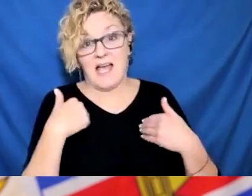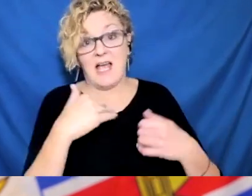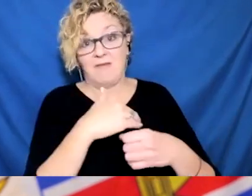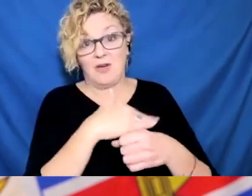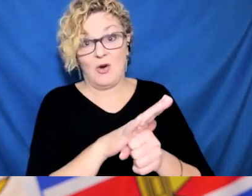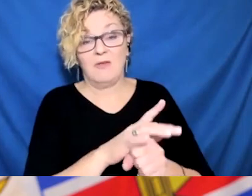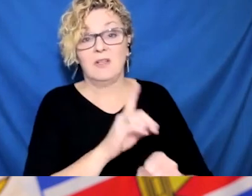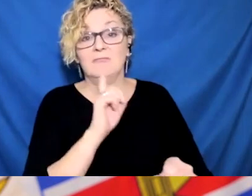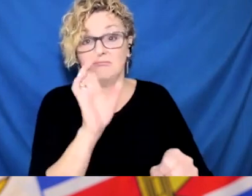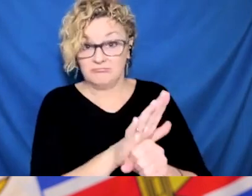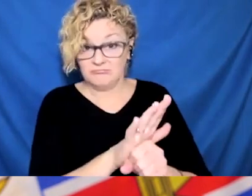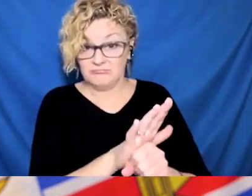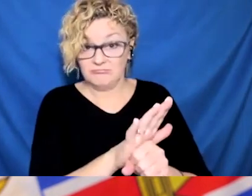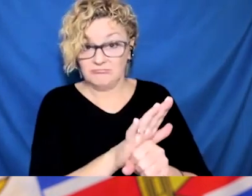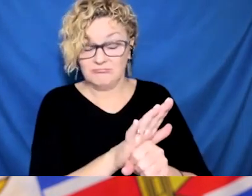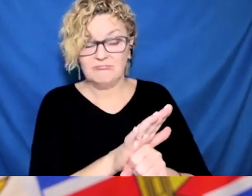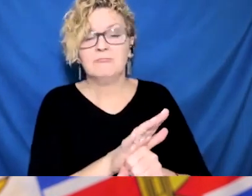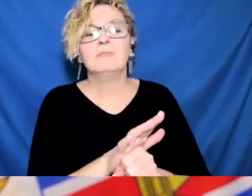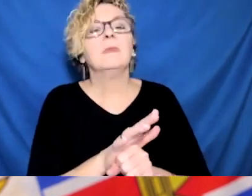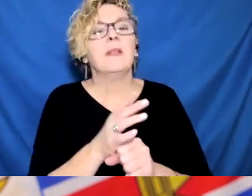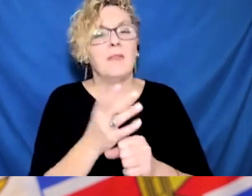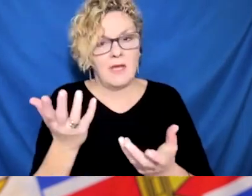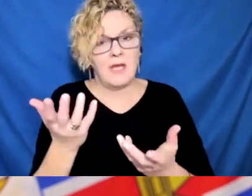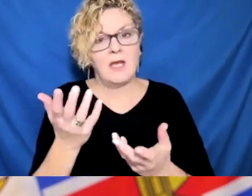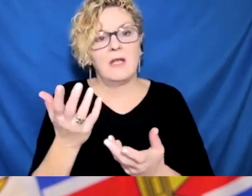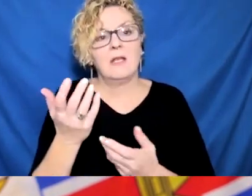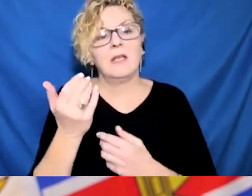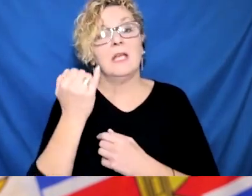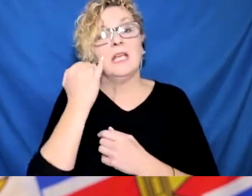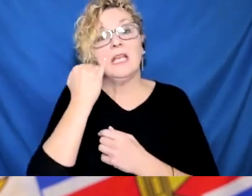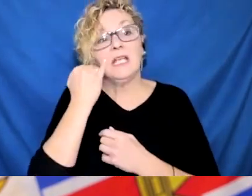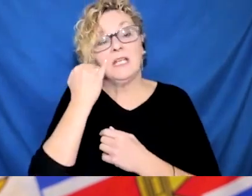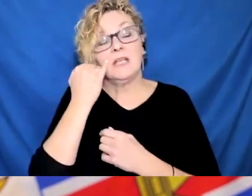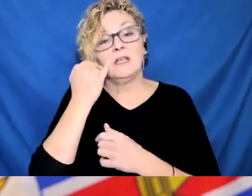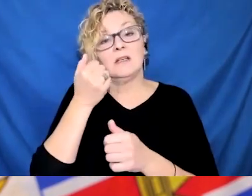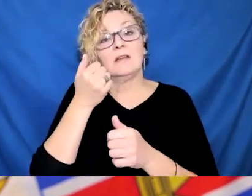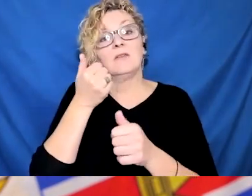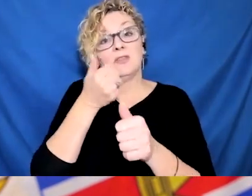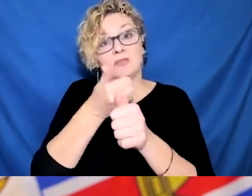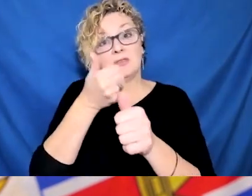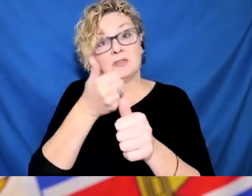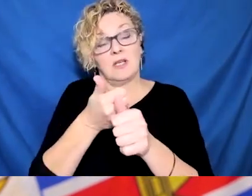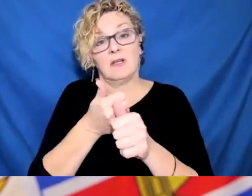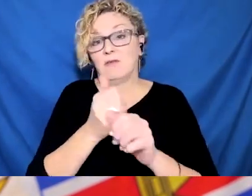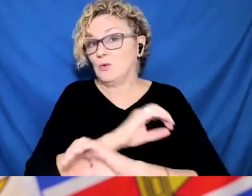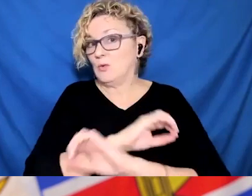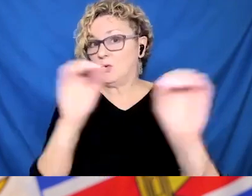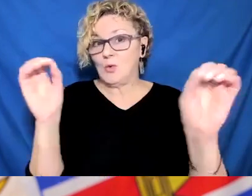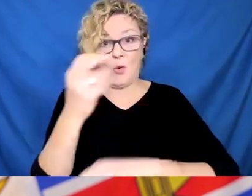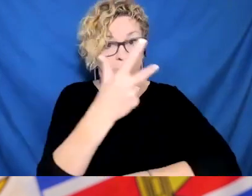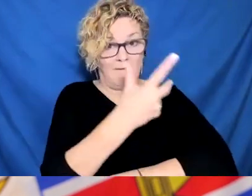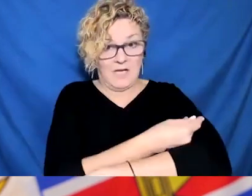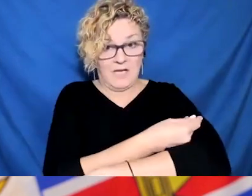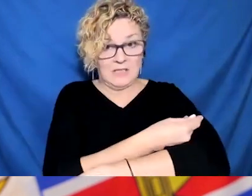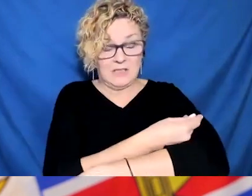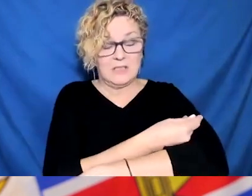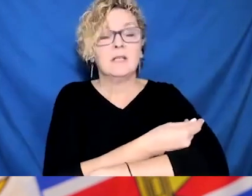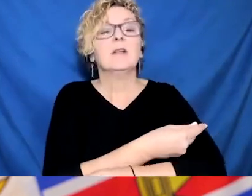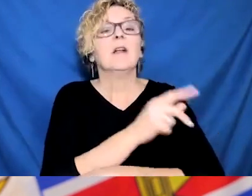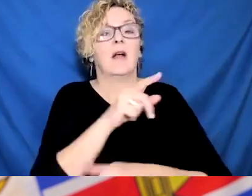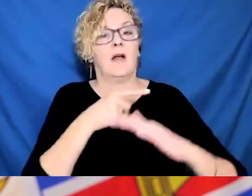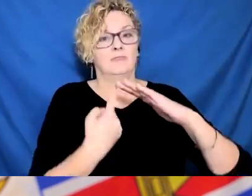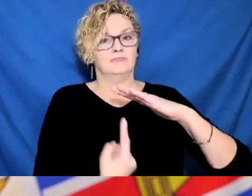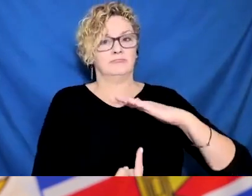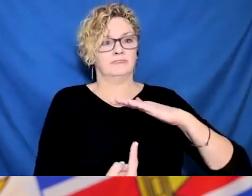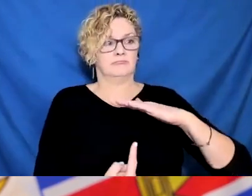And therefore, vaccination allows for a shorter minimum isolation period. It doesn't mean that it eliminates that risk. And we've seen that